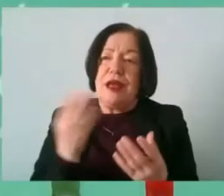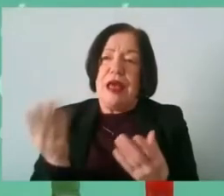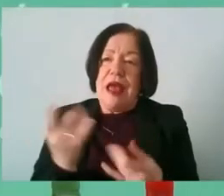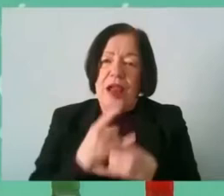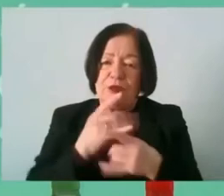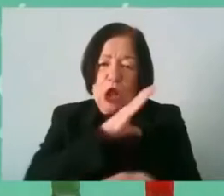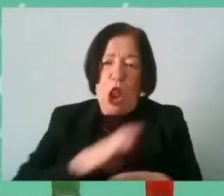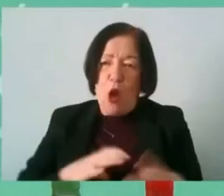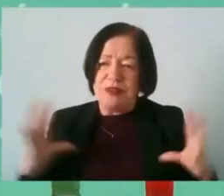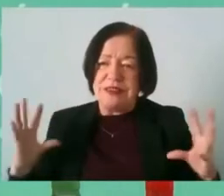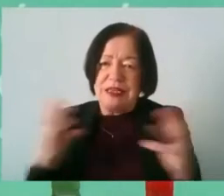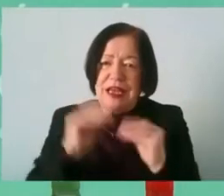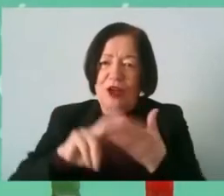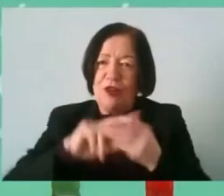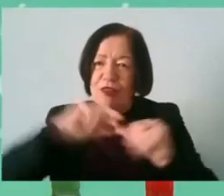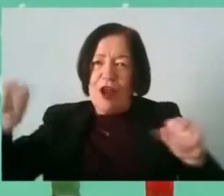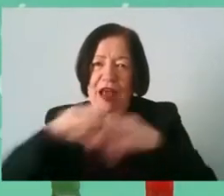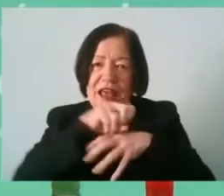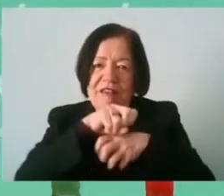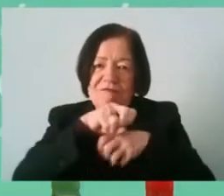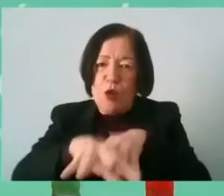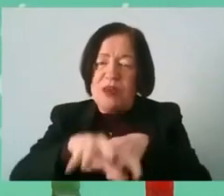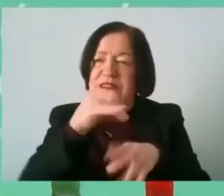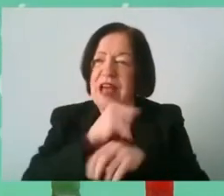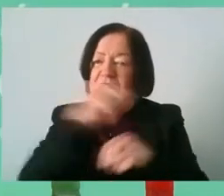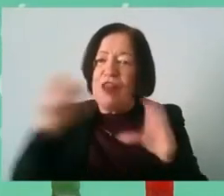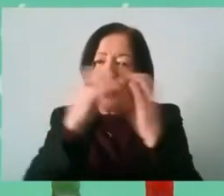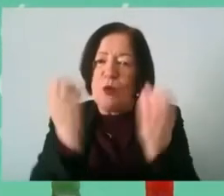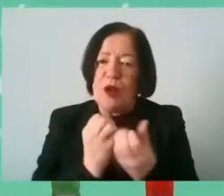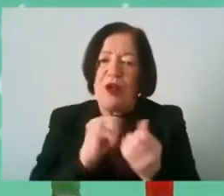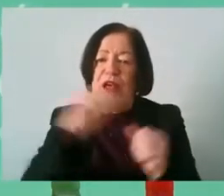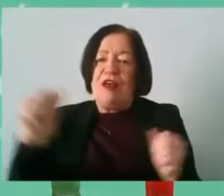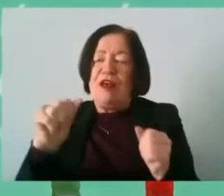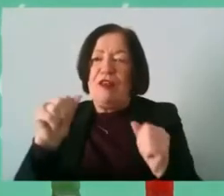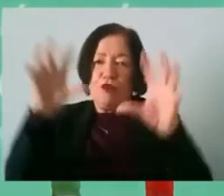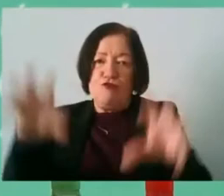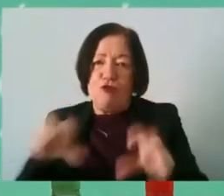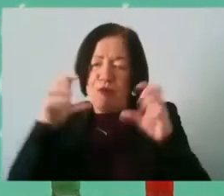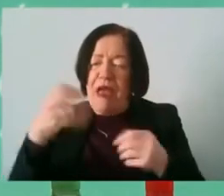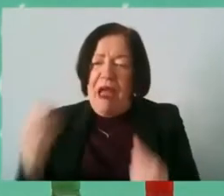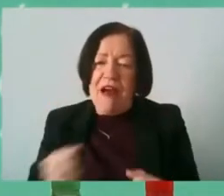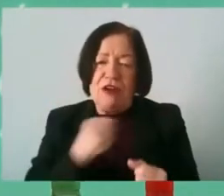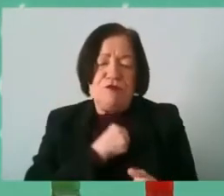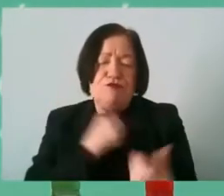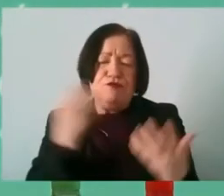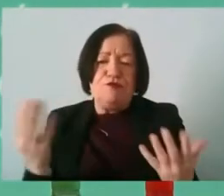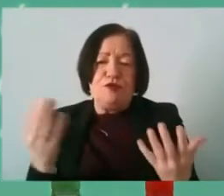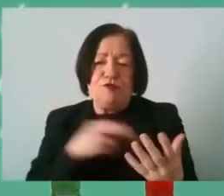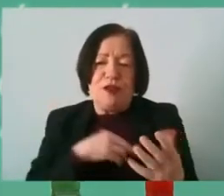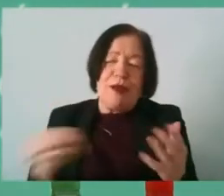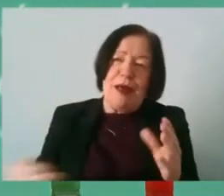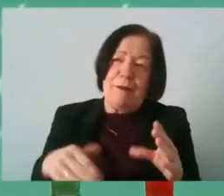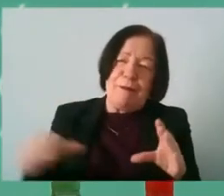where they can use their influence in their community their stand in the audience that they have um to really just try and embed more healthy